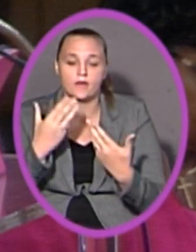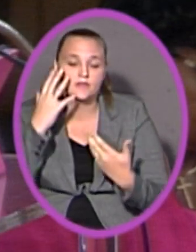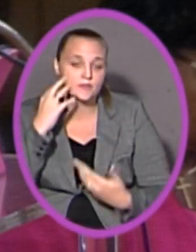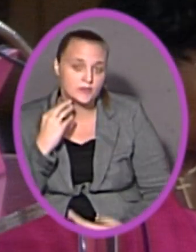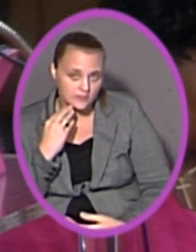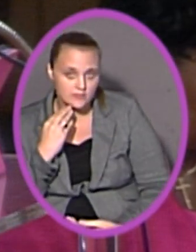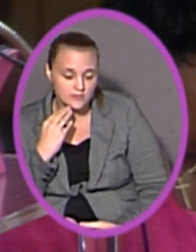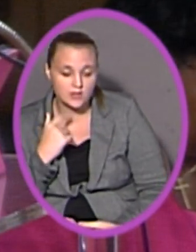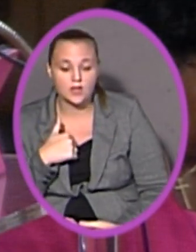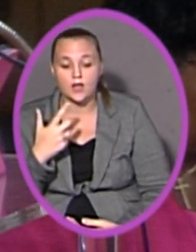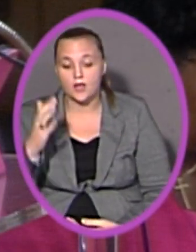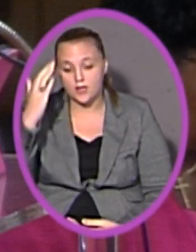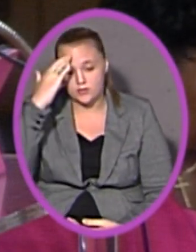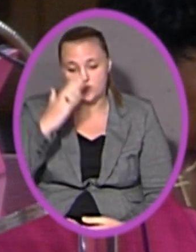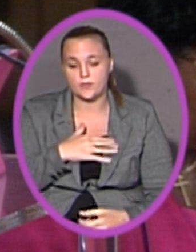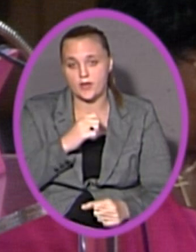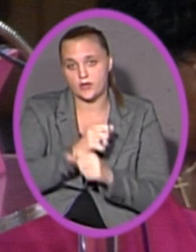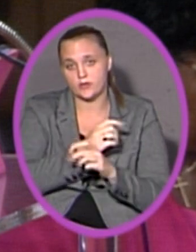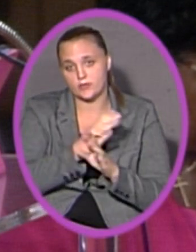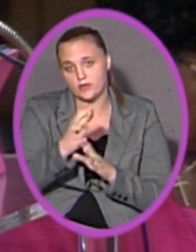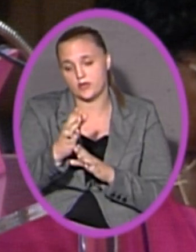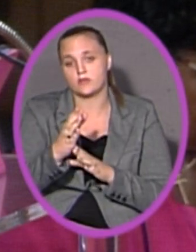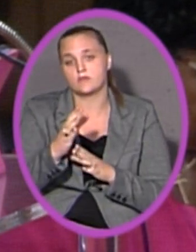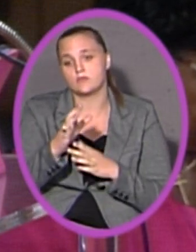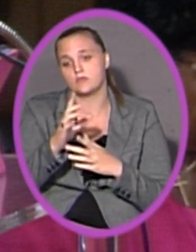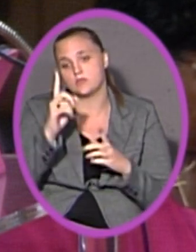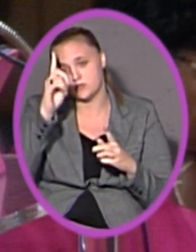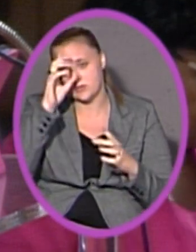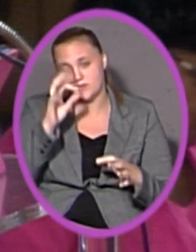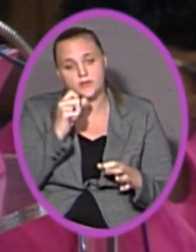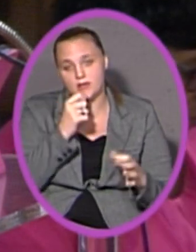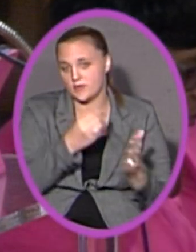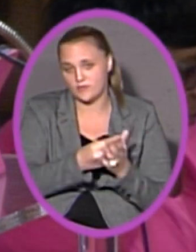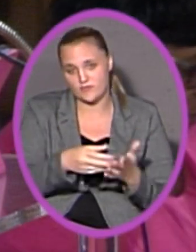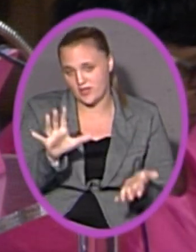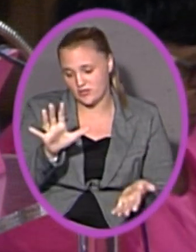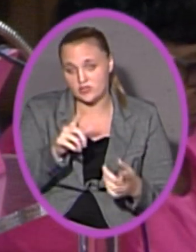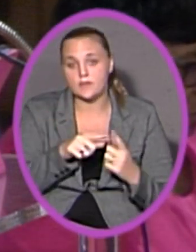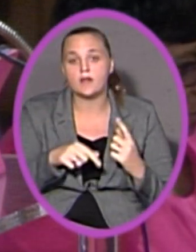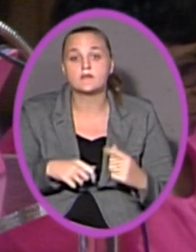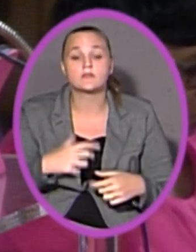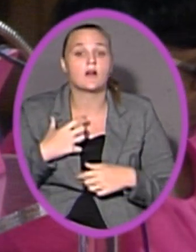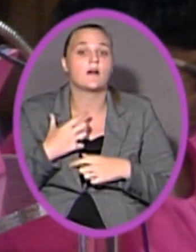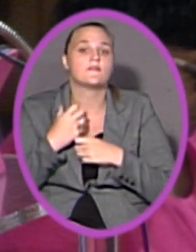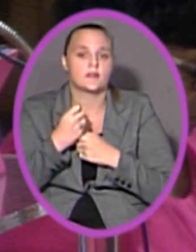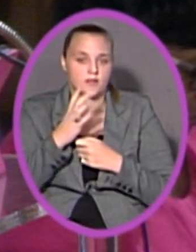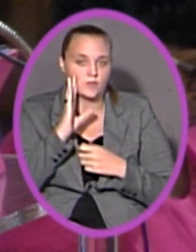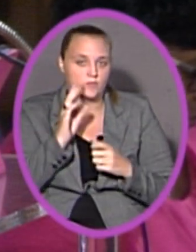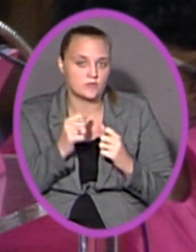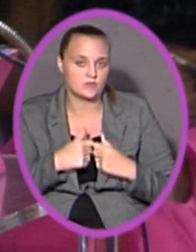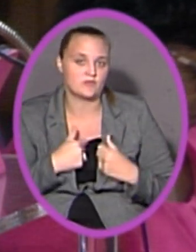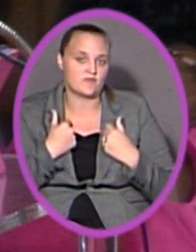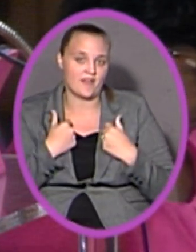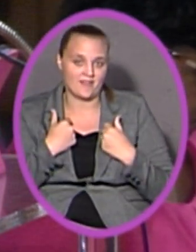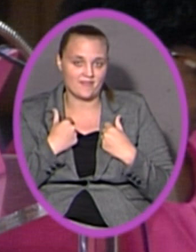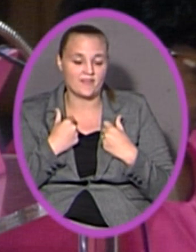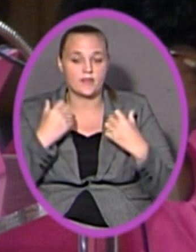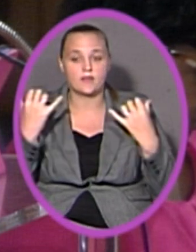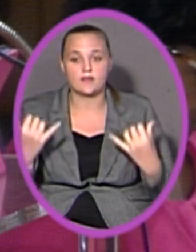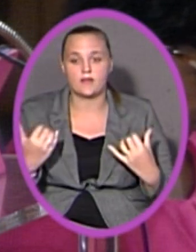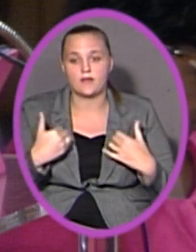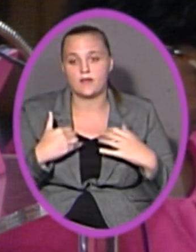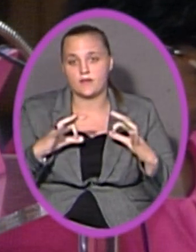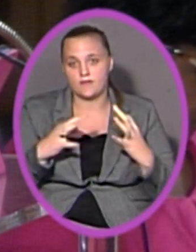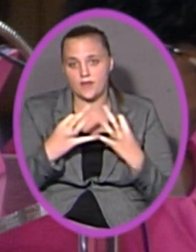I knew my career choice would not make me rich, but I was fairly confident that I would survive. Now I have a family,